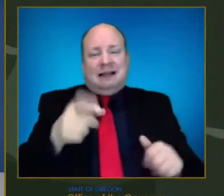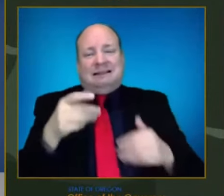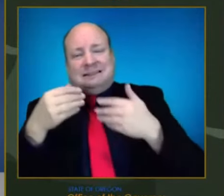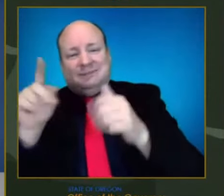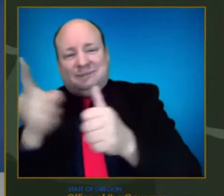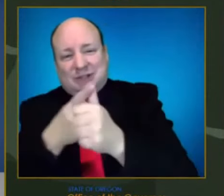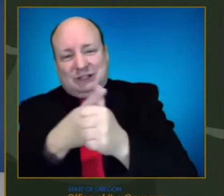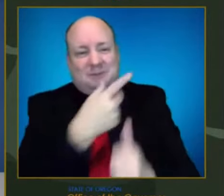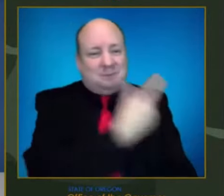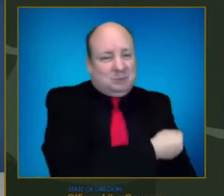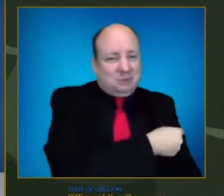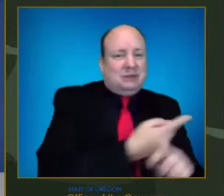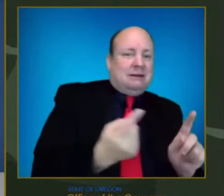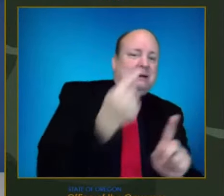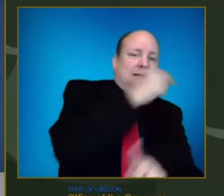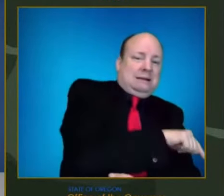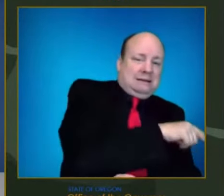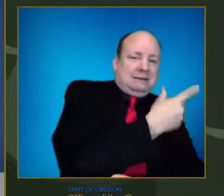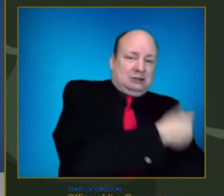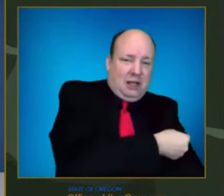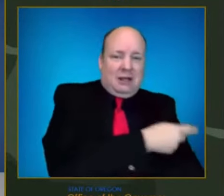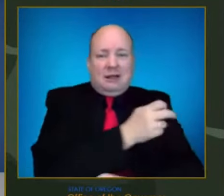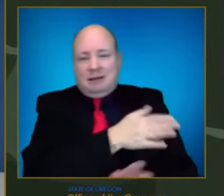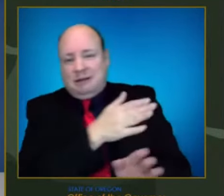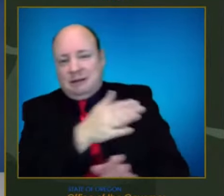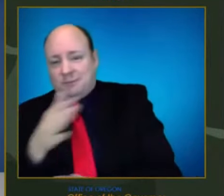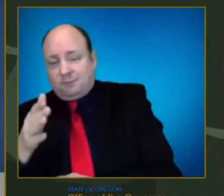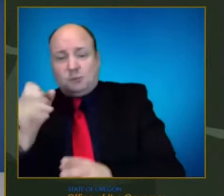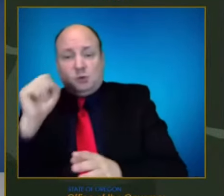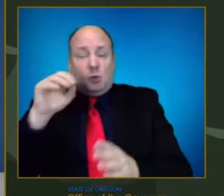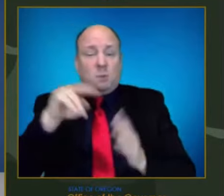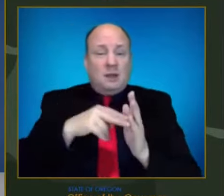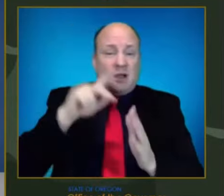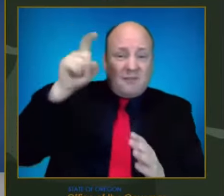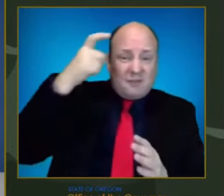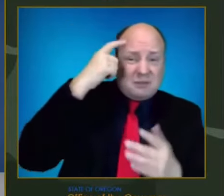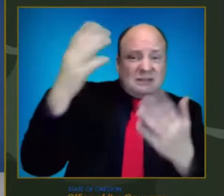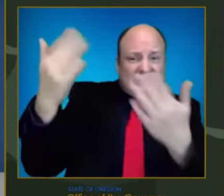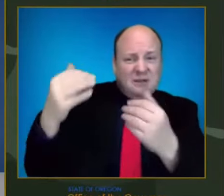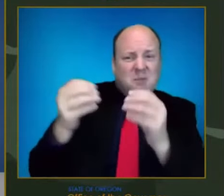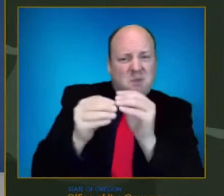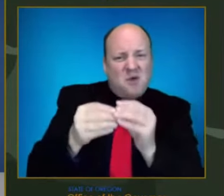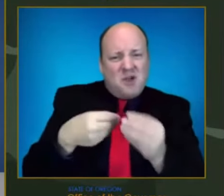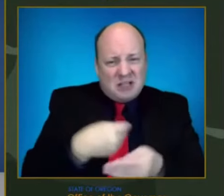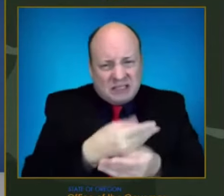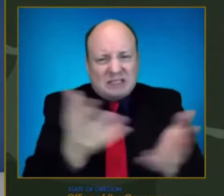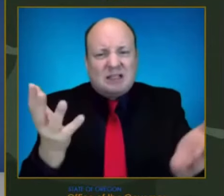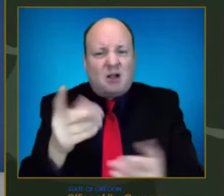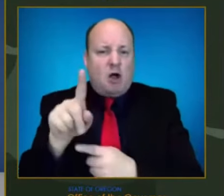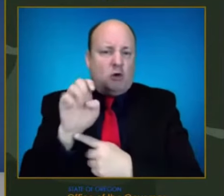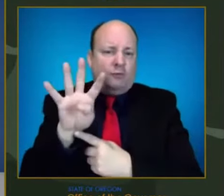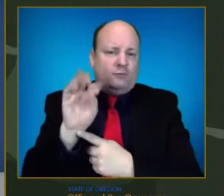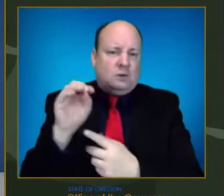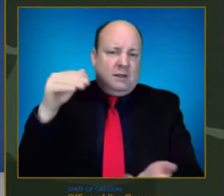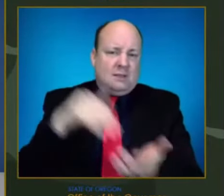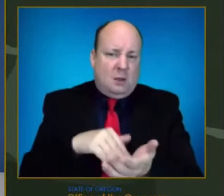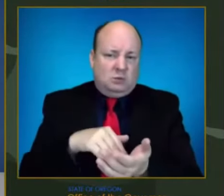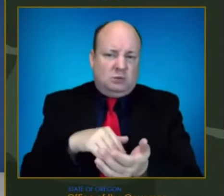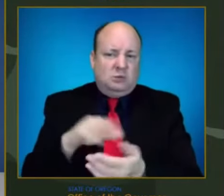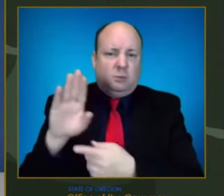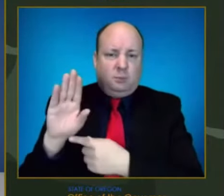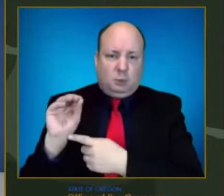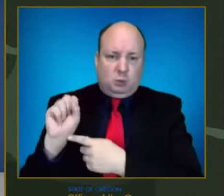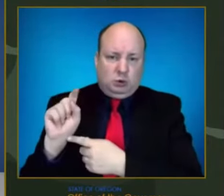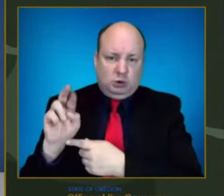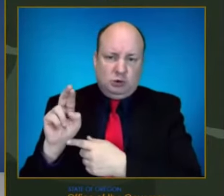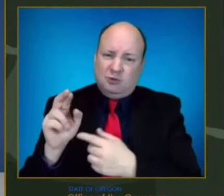supplemental quantity of vaccine from the federal government enough to administer 140,000 booster doses. They've also agreed to